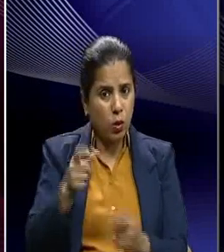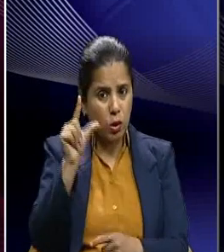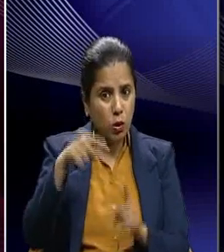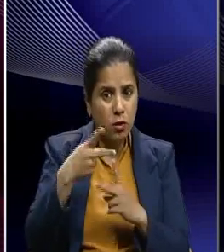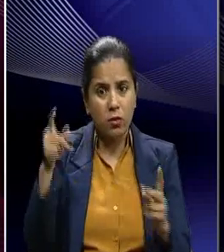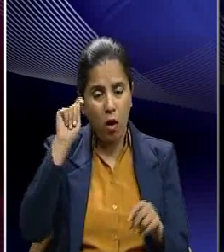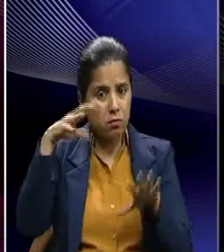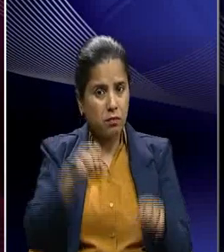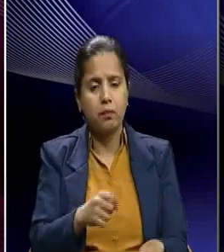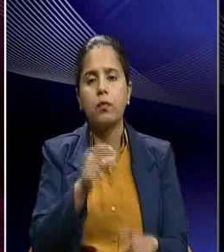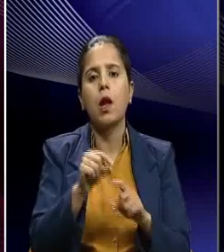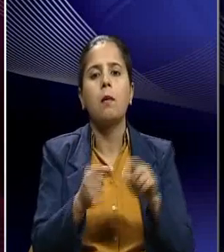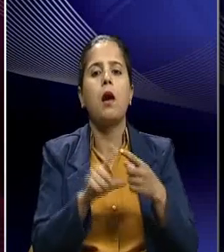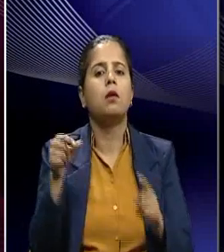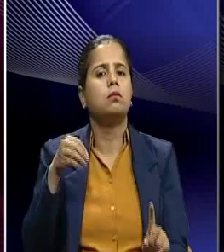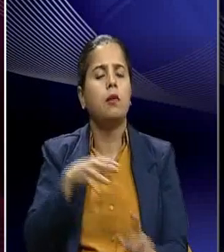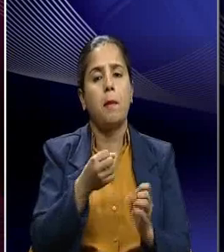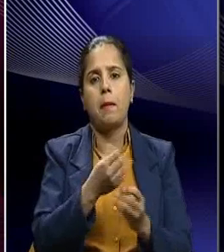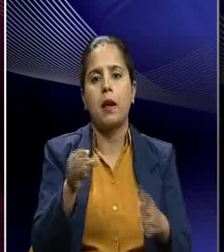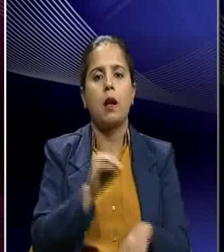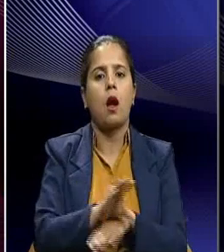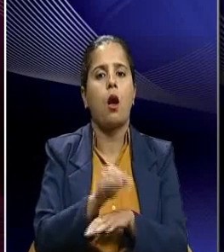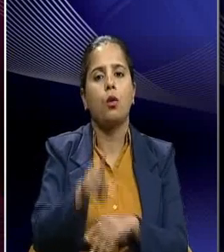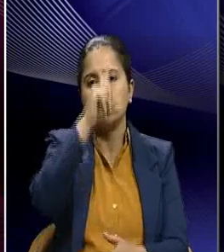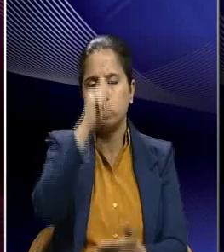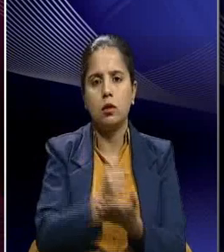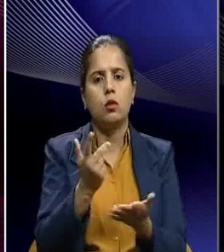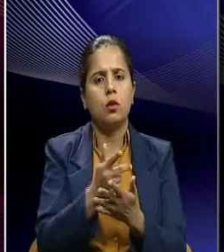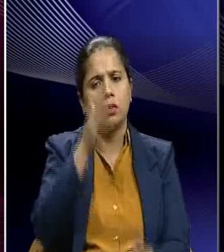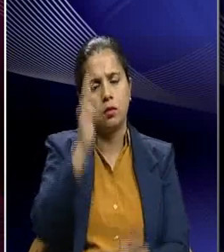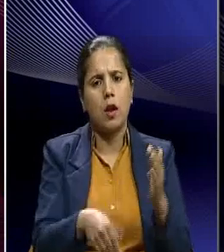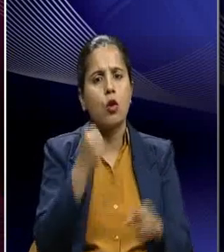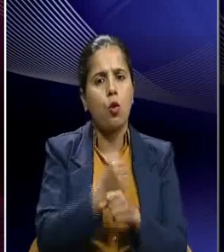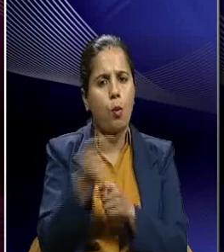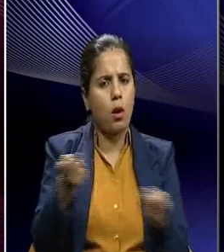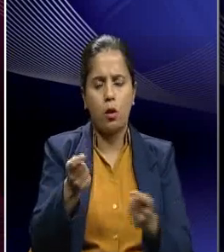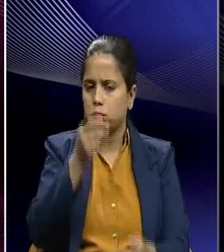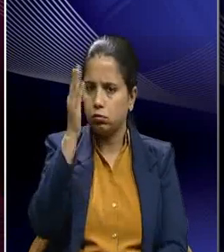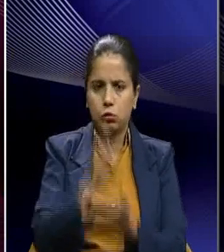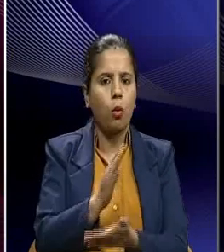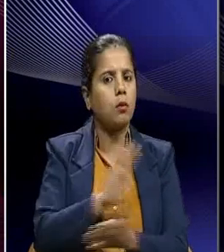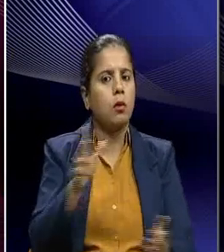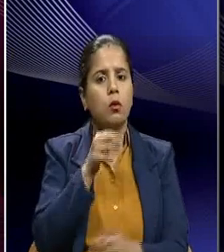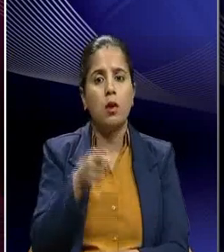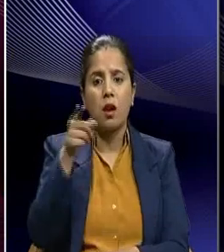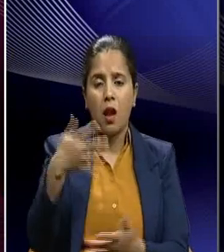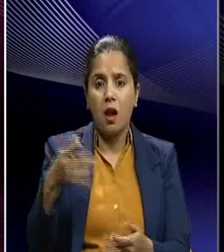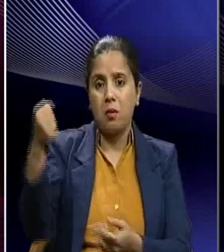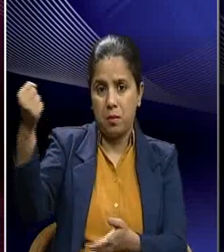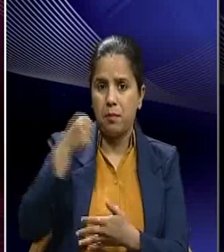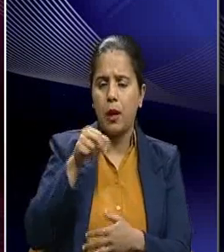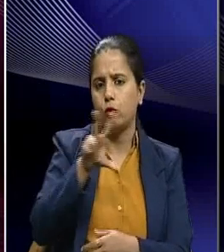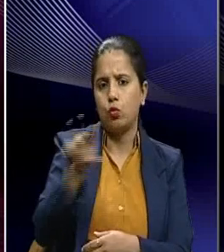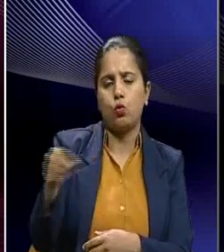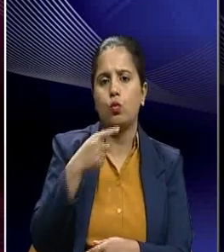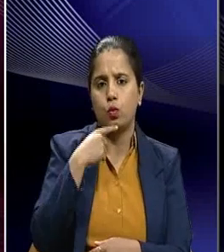leadership of Patel we find that the majority of counsellors they decided to end the control of the government by refusing their grants. And from this